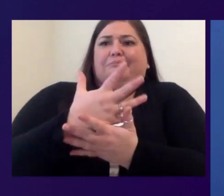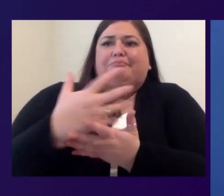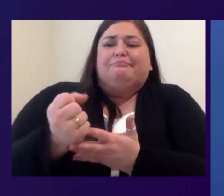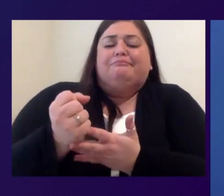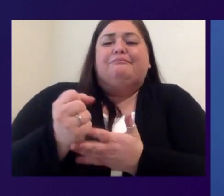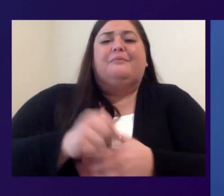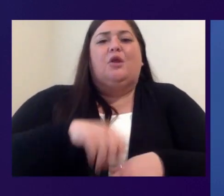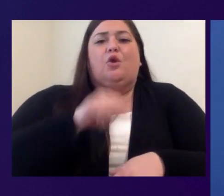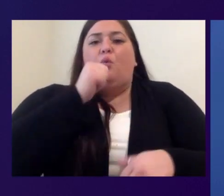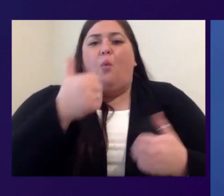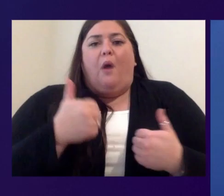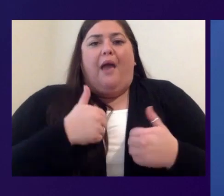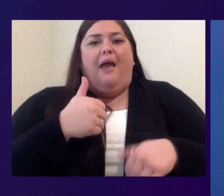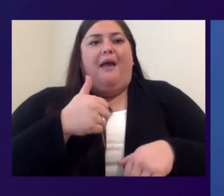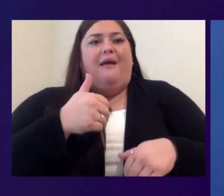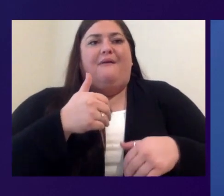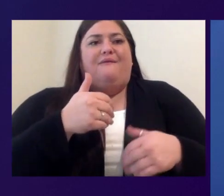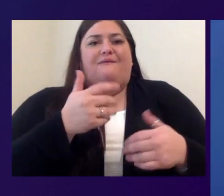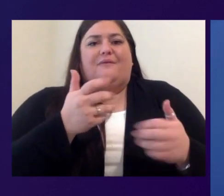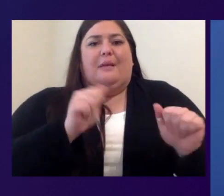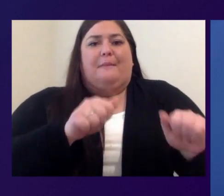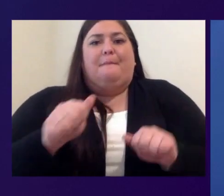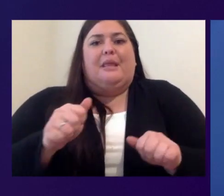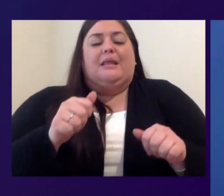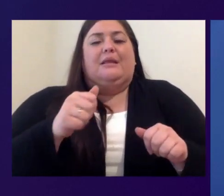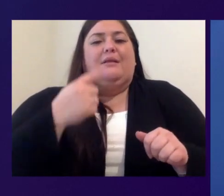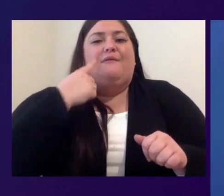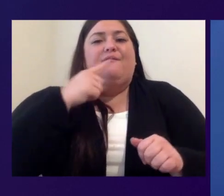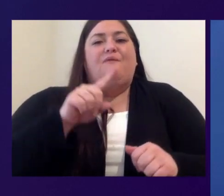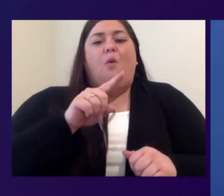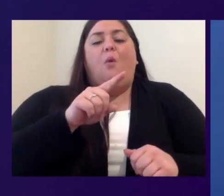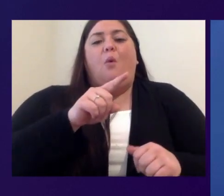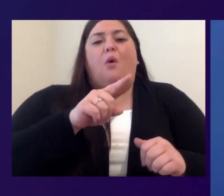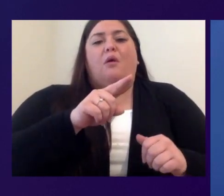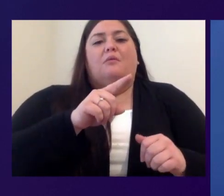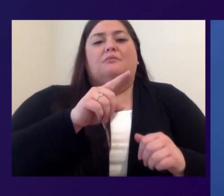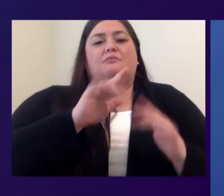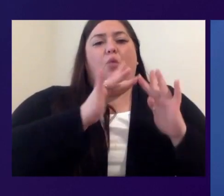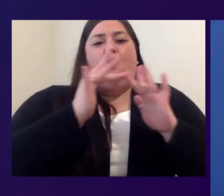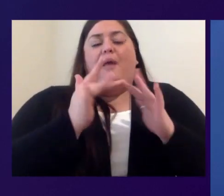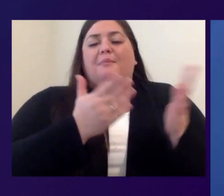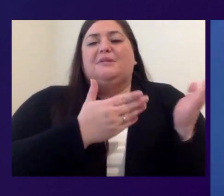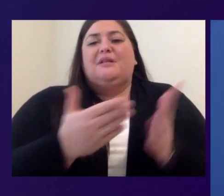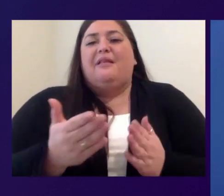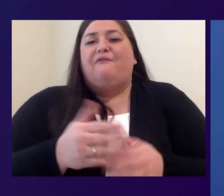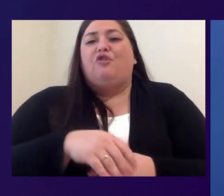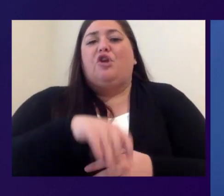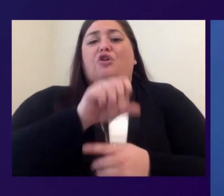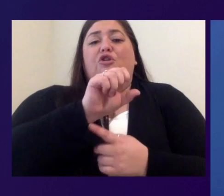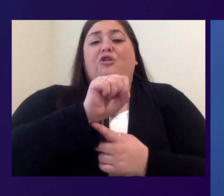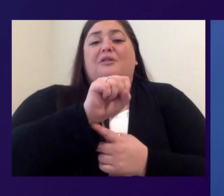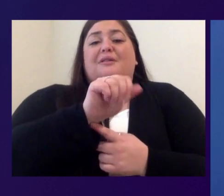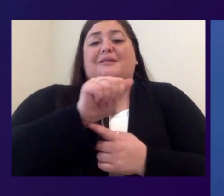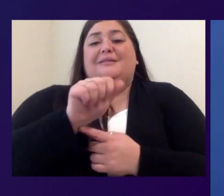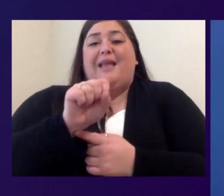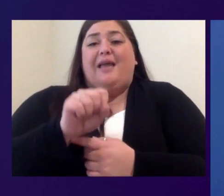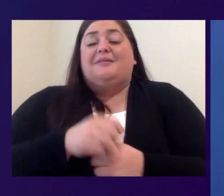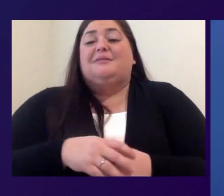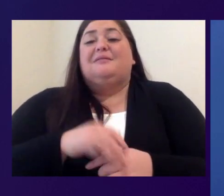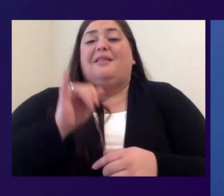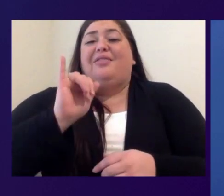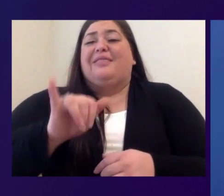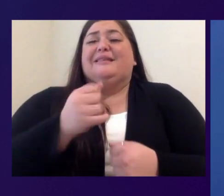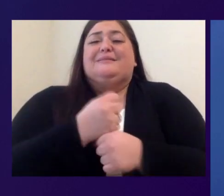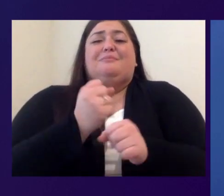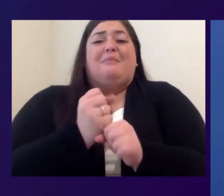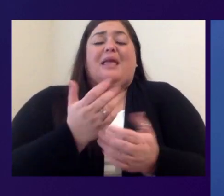rewrite desktop applications for web delivery or SaaS. AppStream makes it really simple and